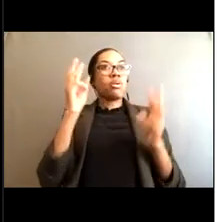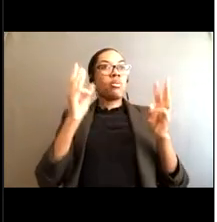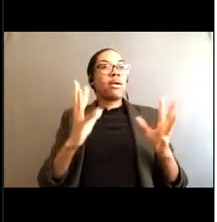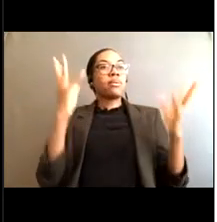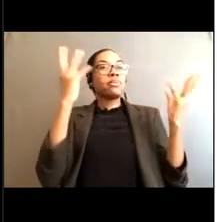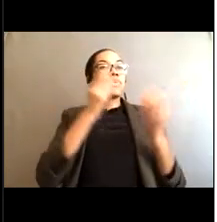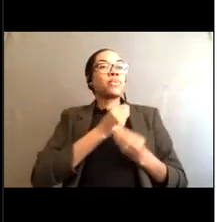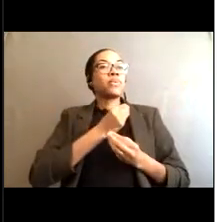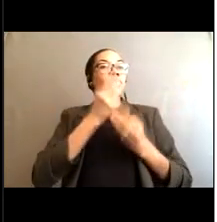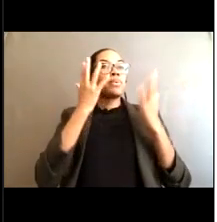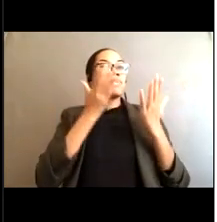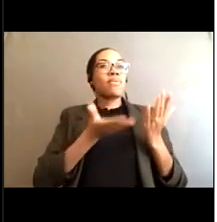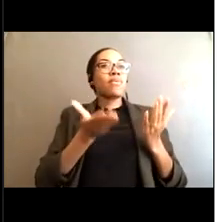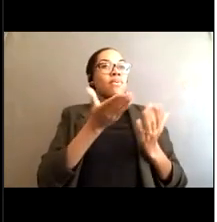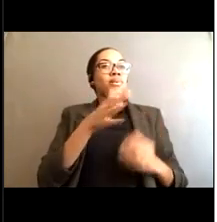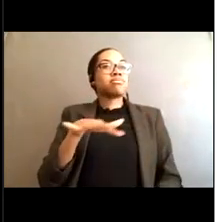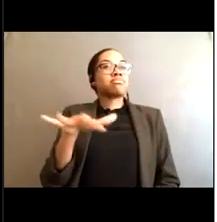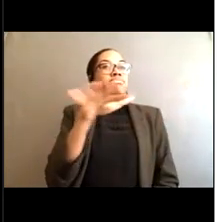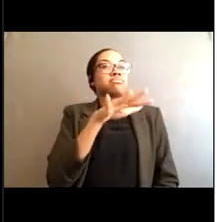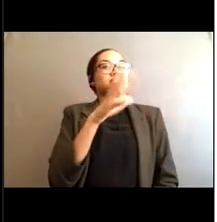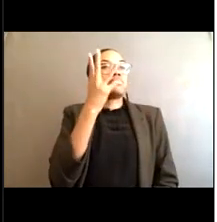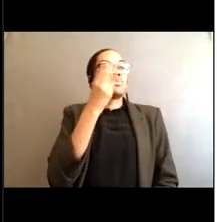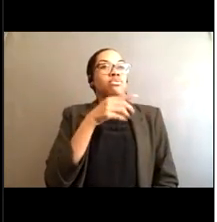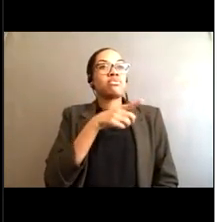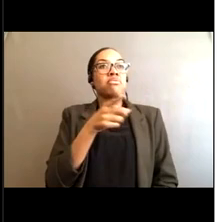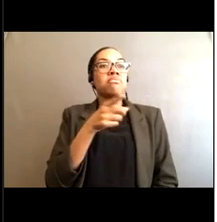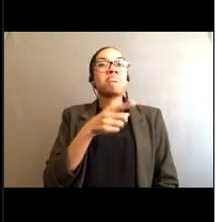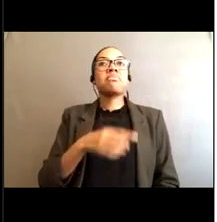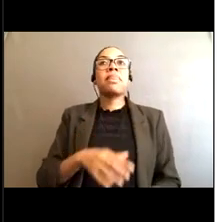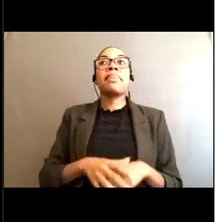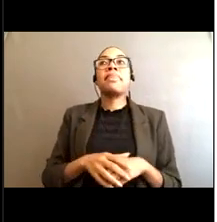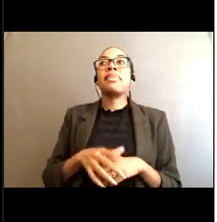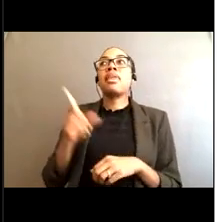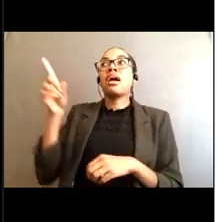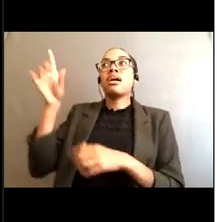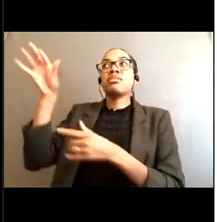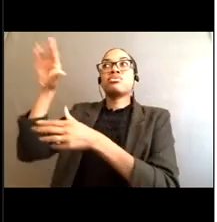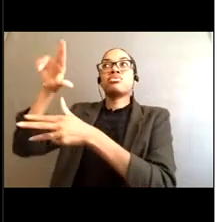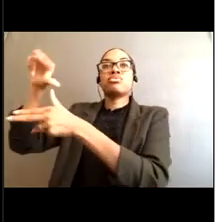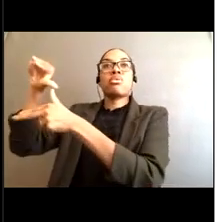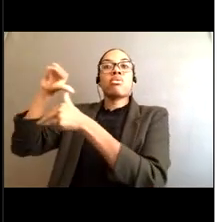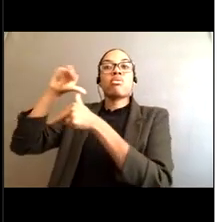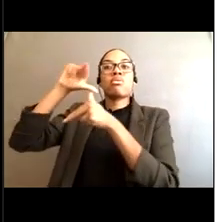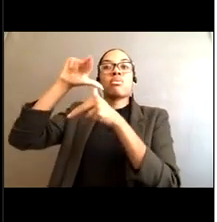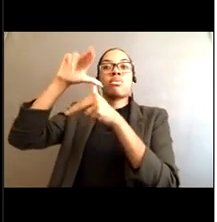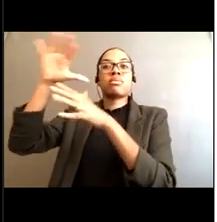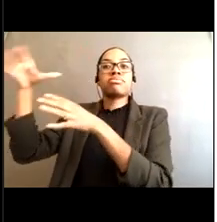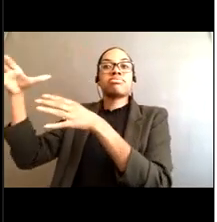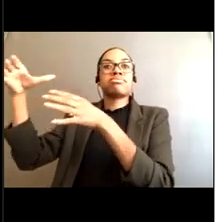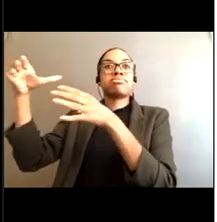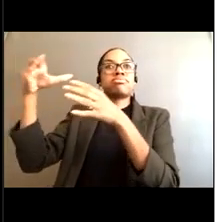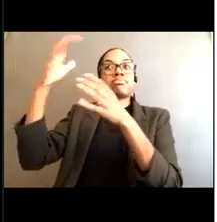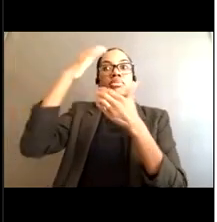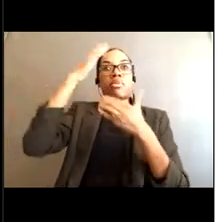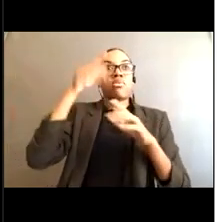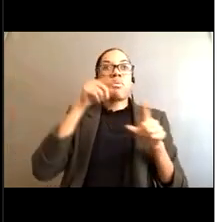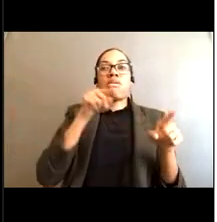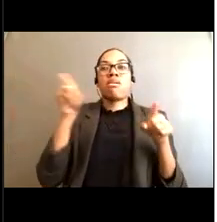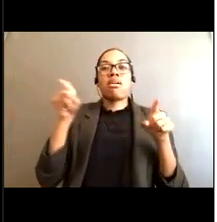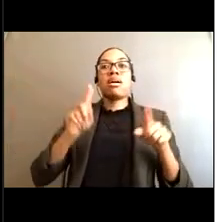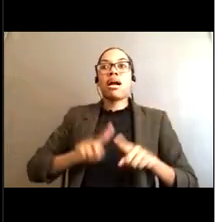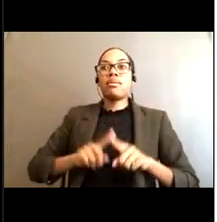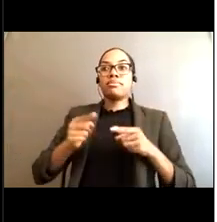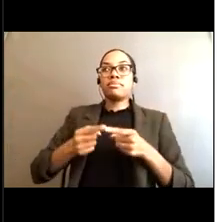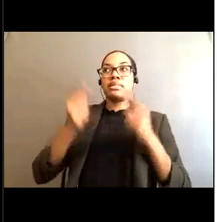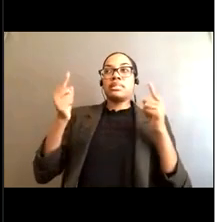that the surf conditions are terrible. It's not a one-to-one relationship. You can have very rough surf